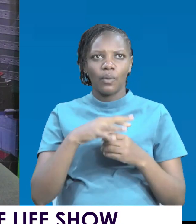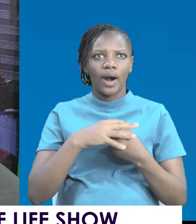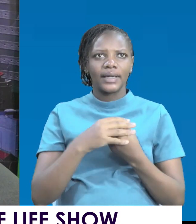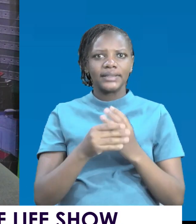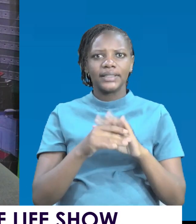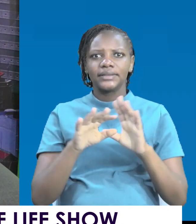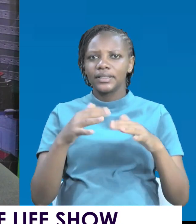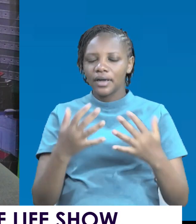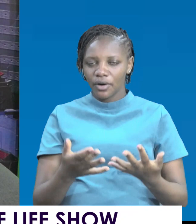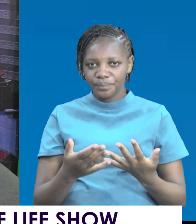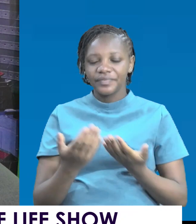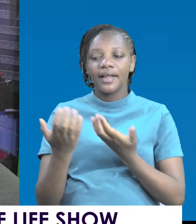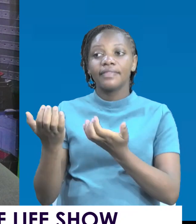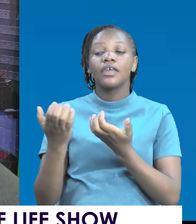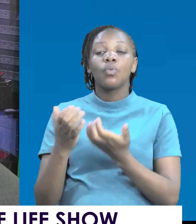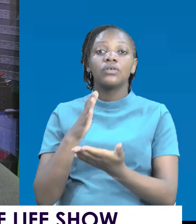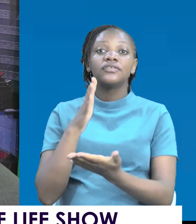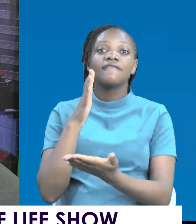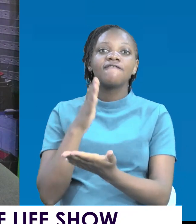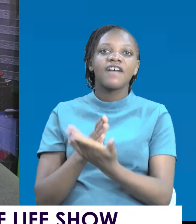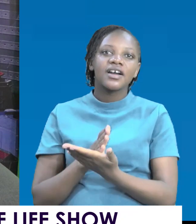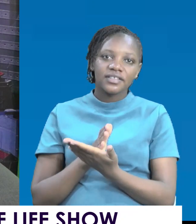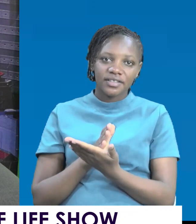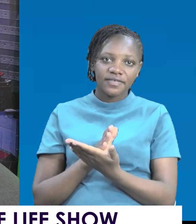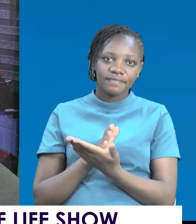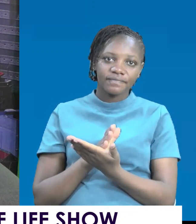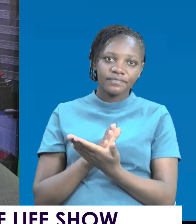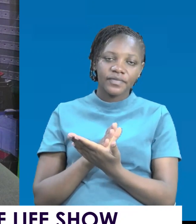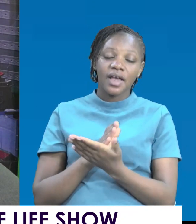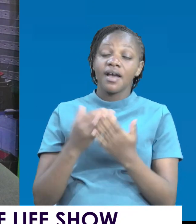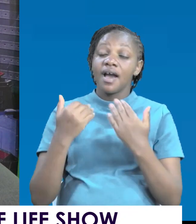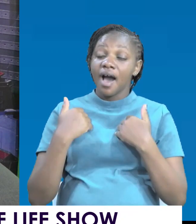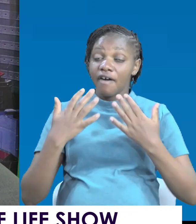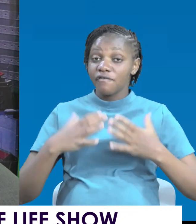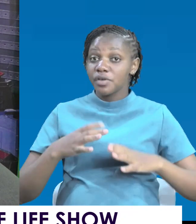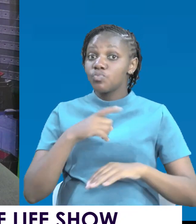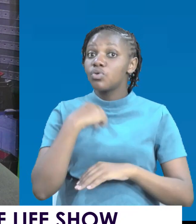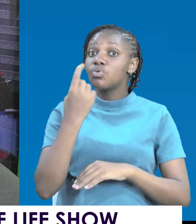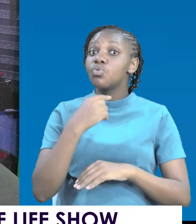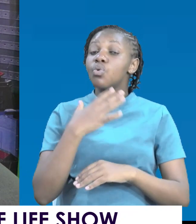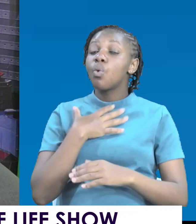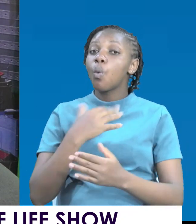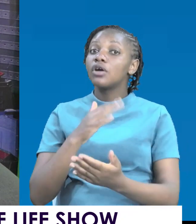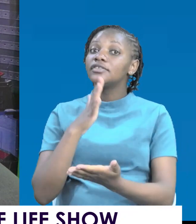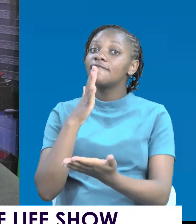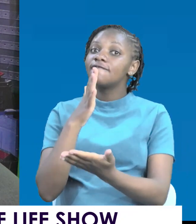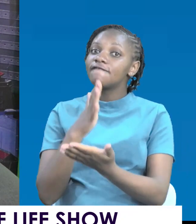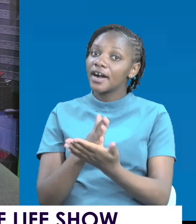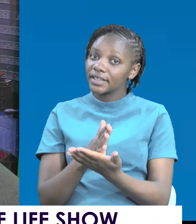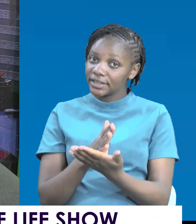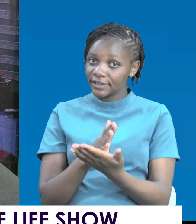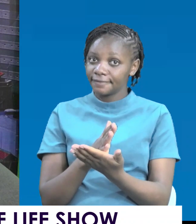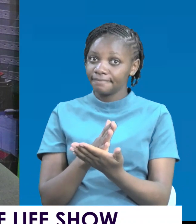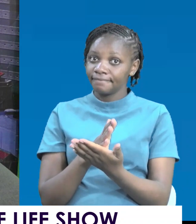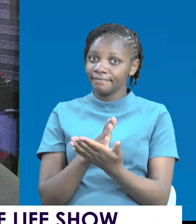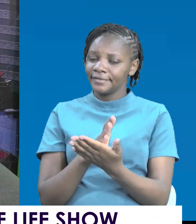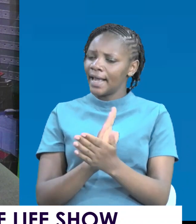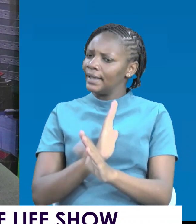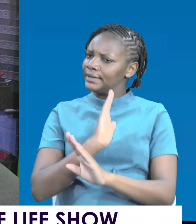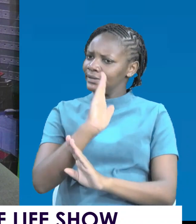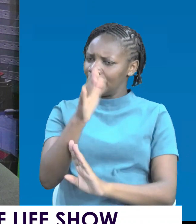want facts. They are men, they are people who want facts. They go to the point.